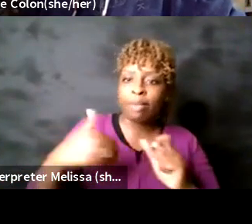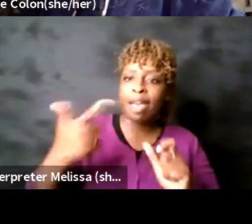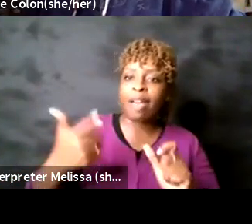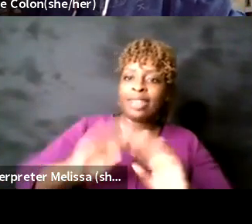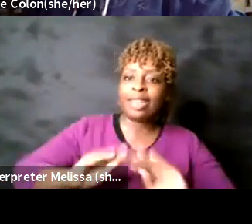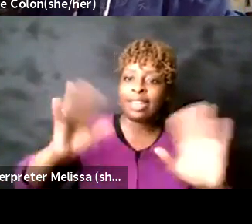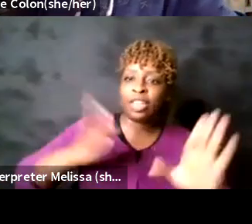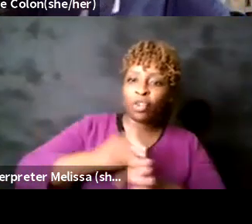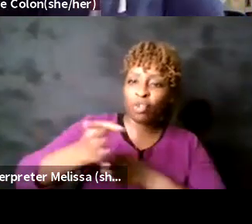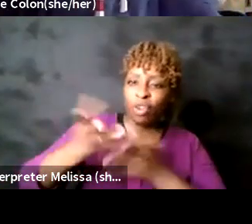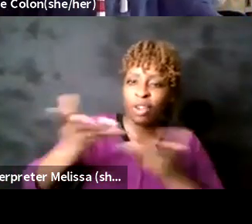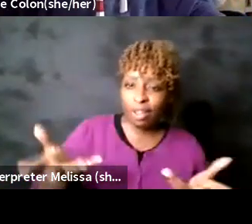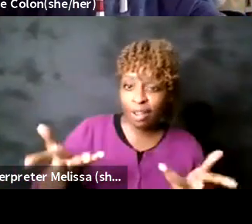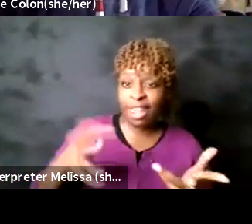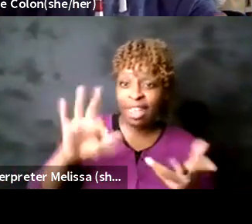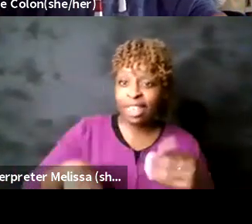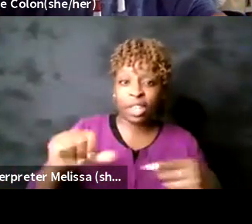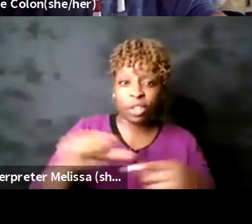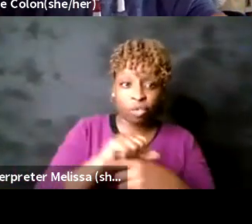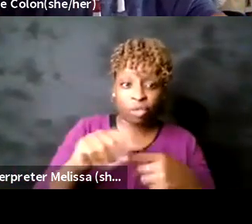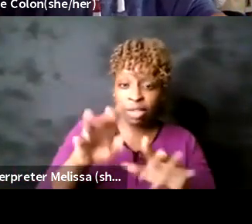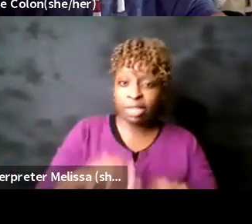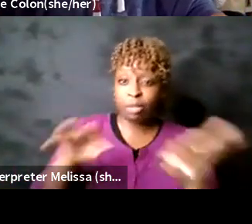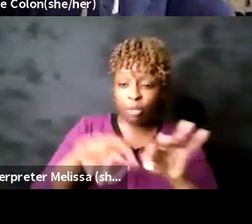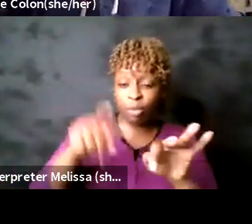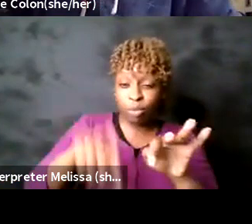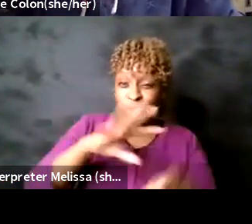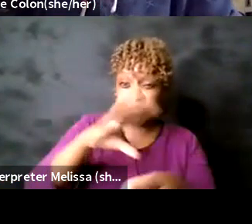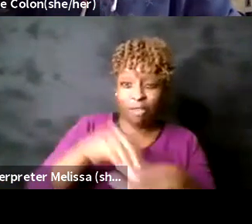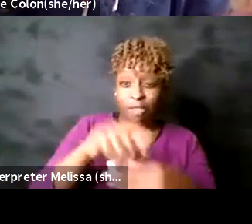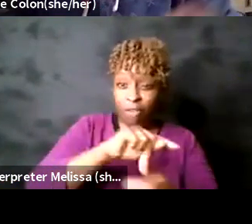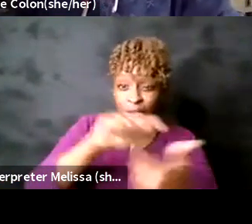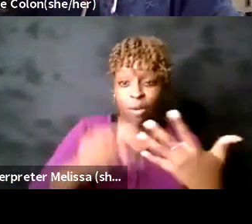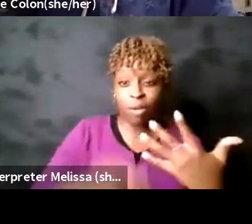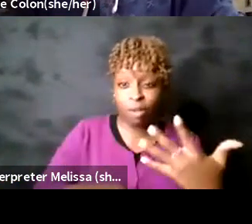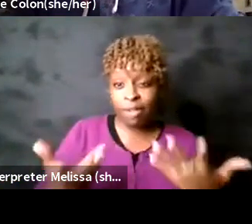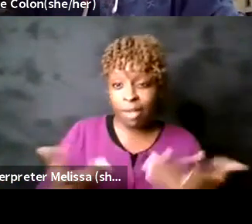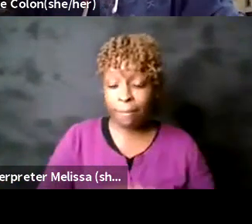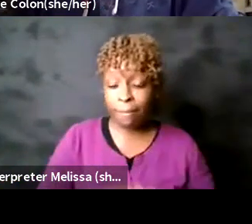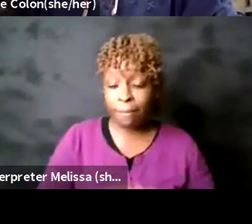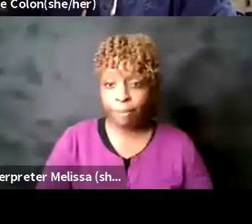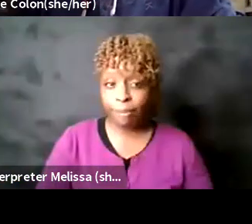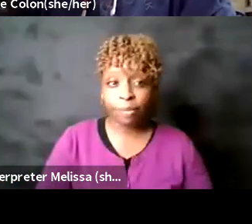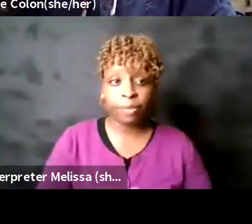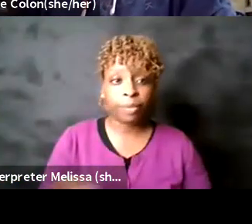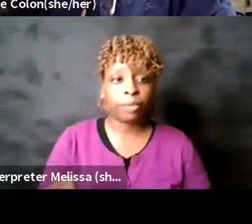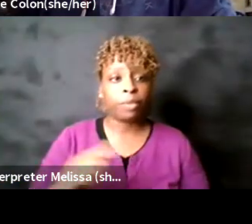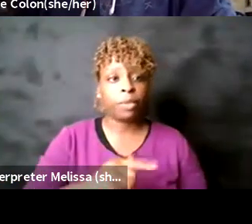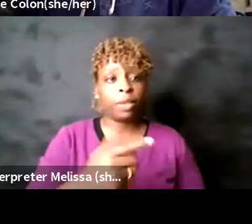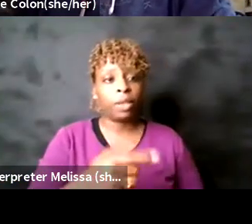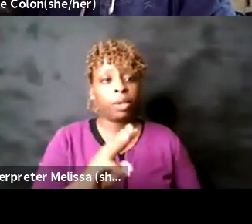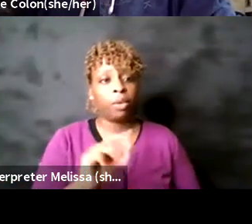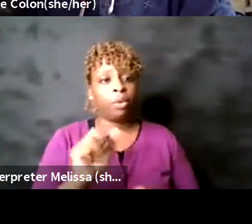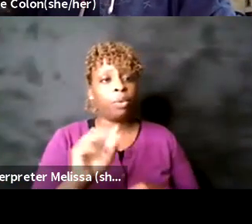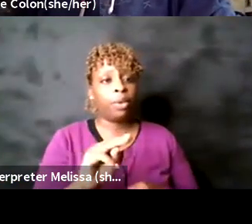in training is one way to approach that you know i i just unwittingly heard us